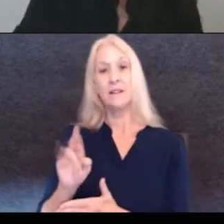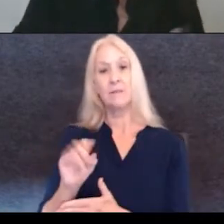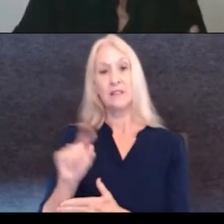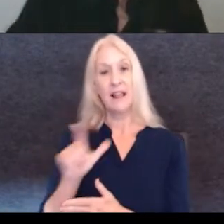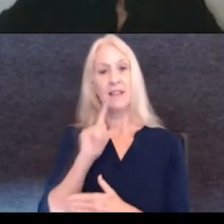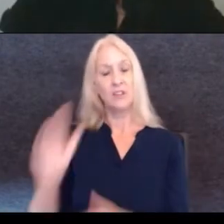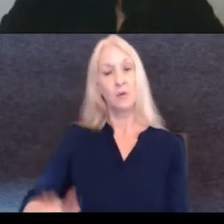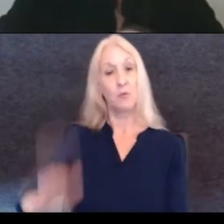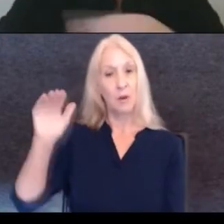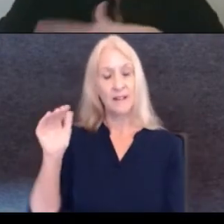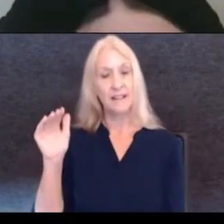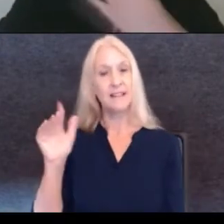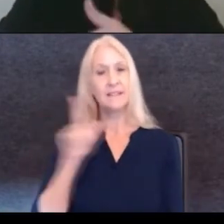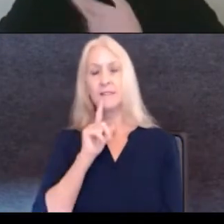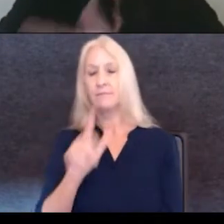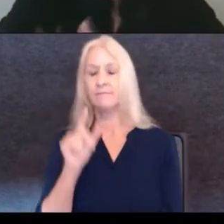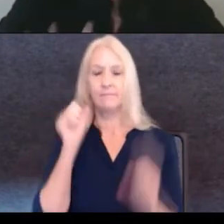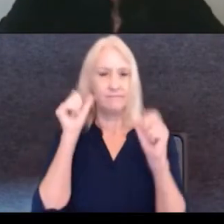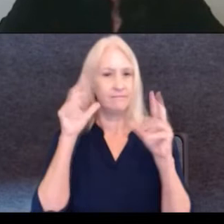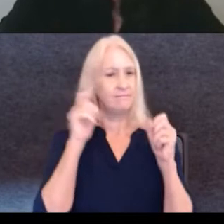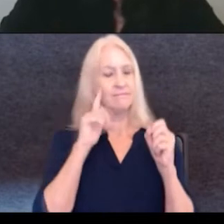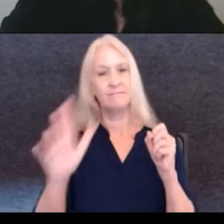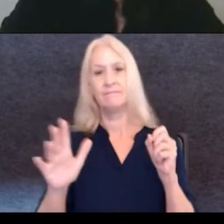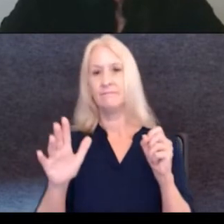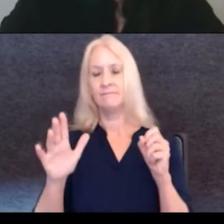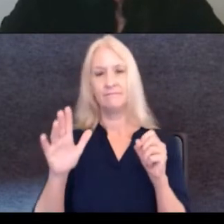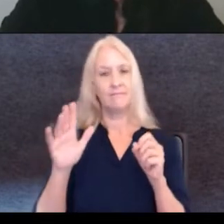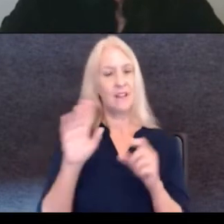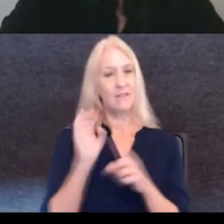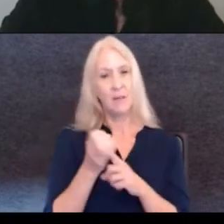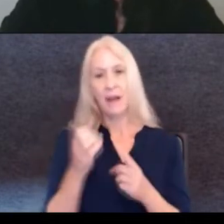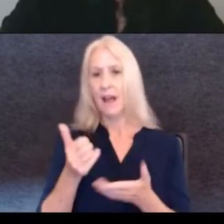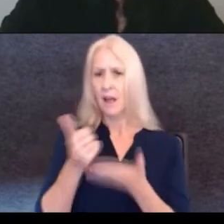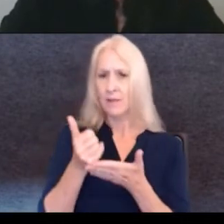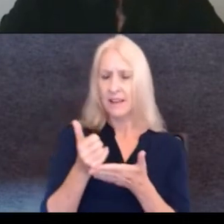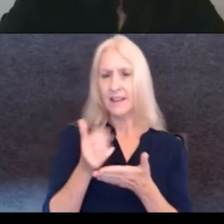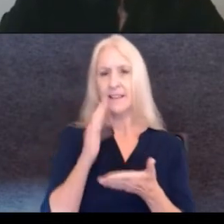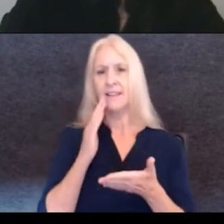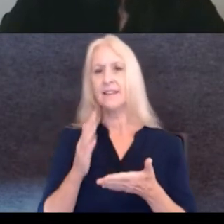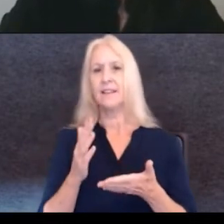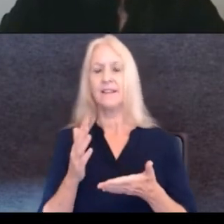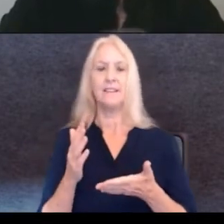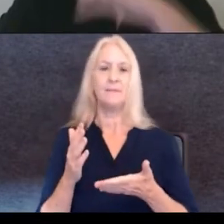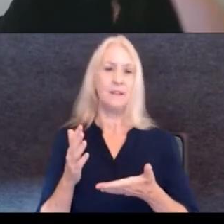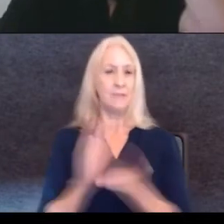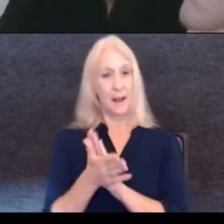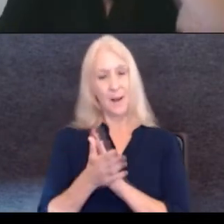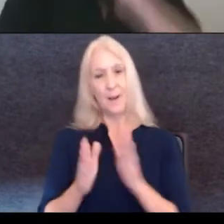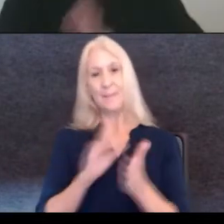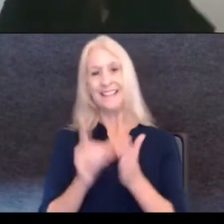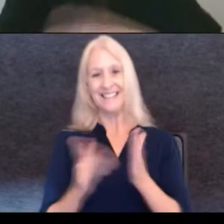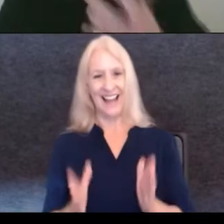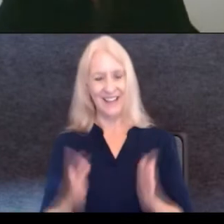environment helped me define the designer that I'm today. And so